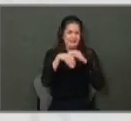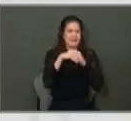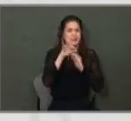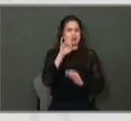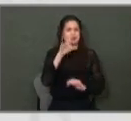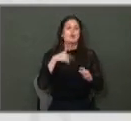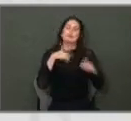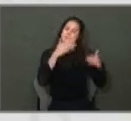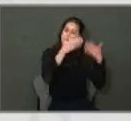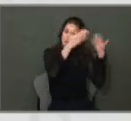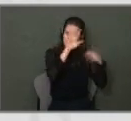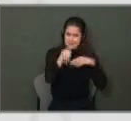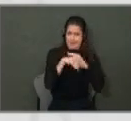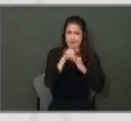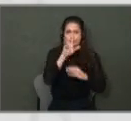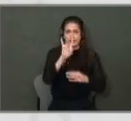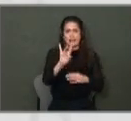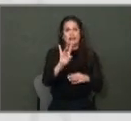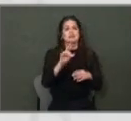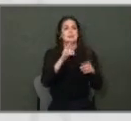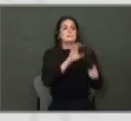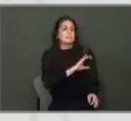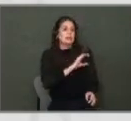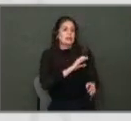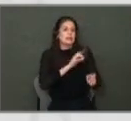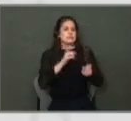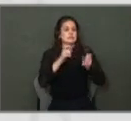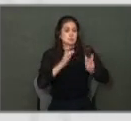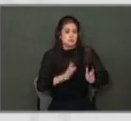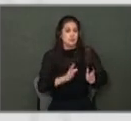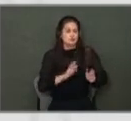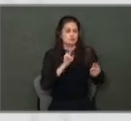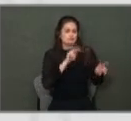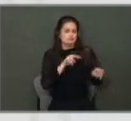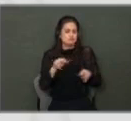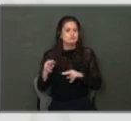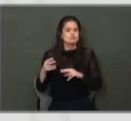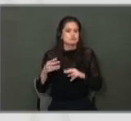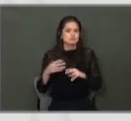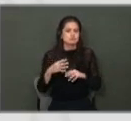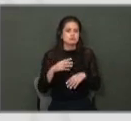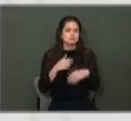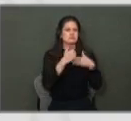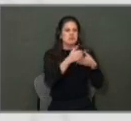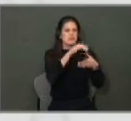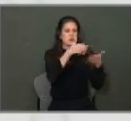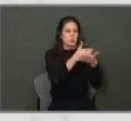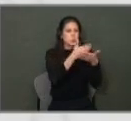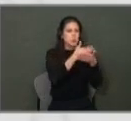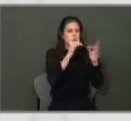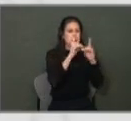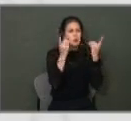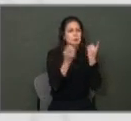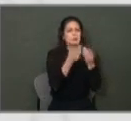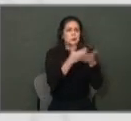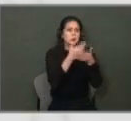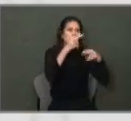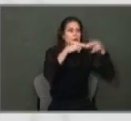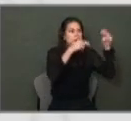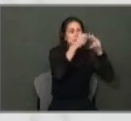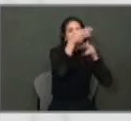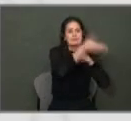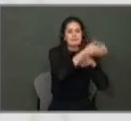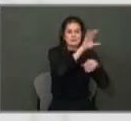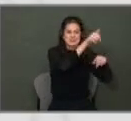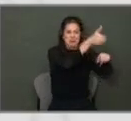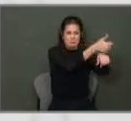We're proposing to add 28 police supervisors to outfit that group or outfit that new department or that new building, I'm sorry.